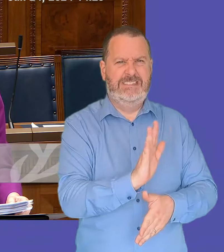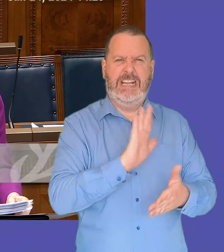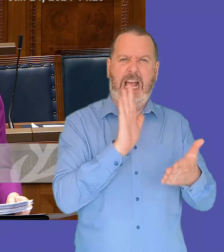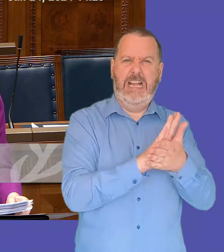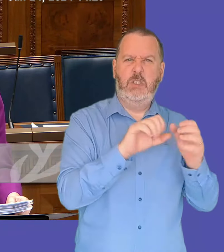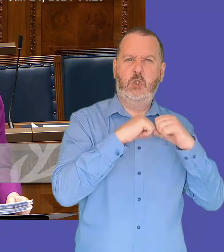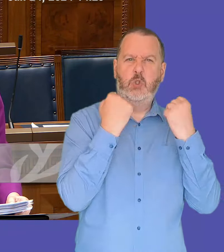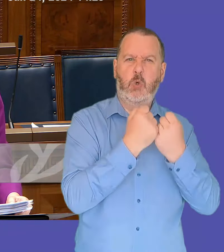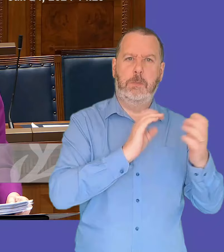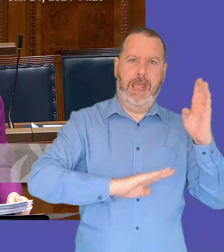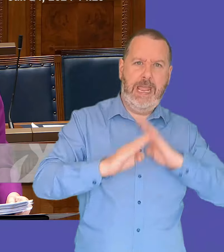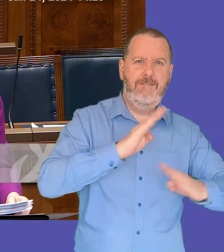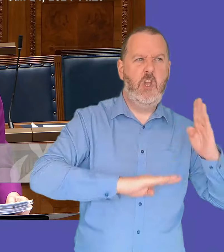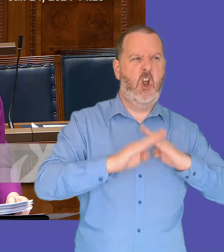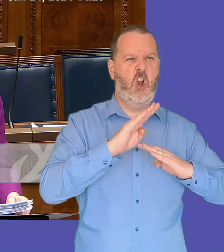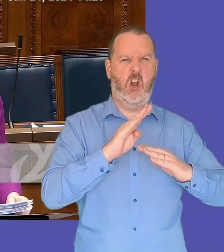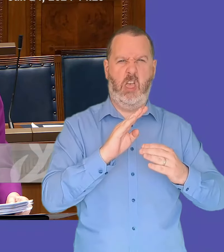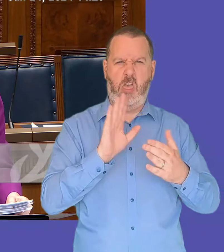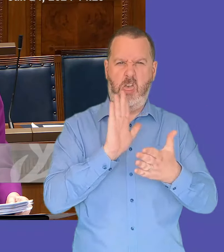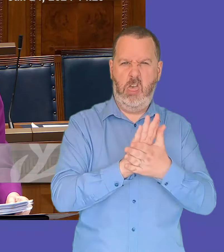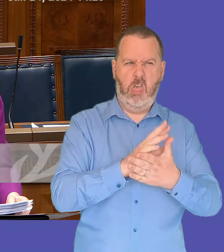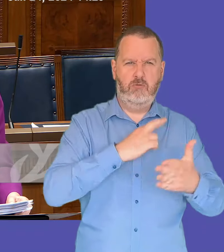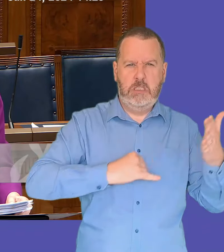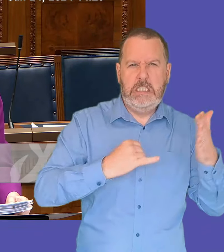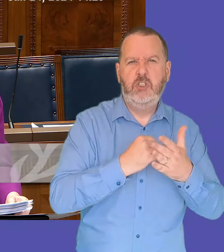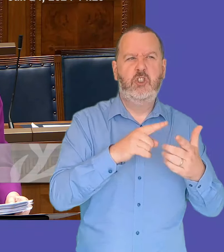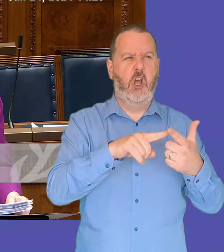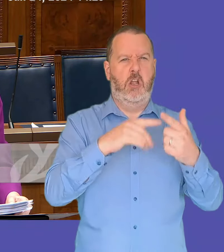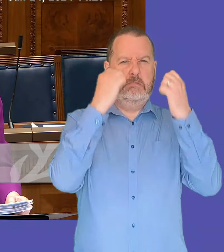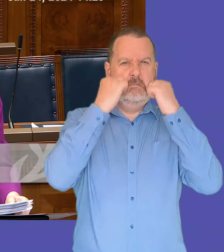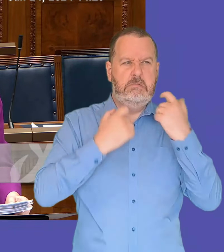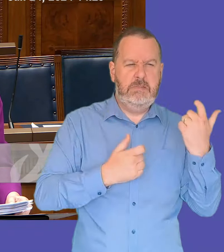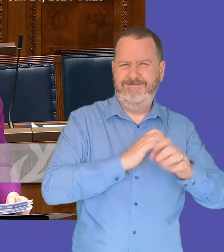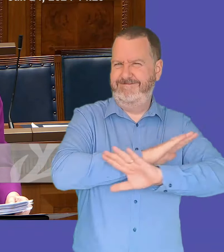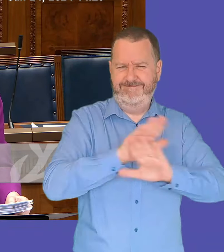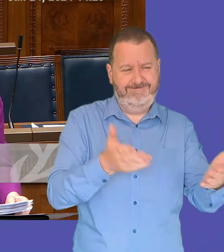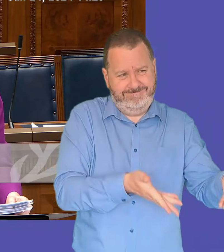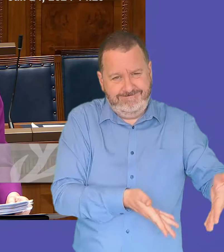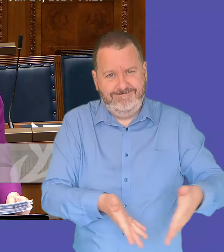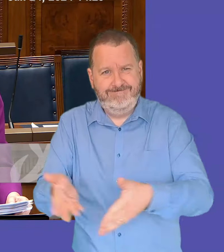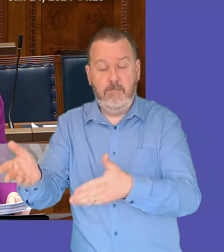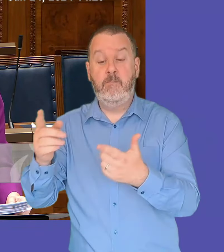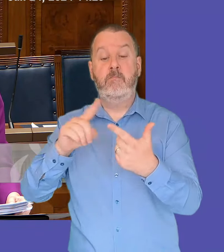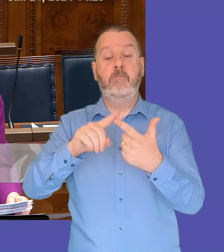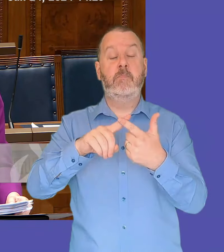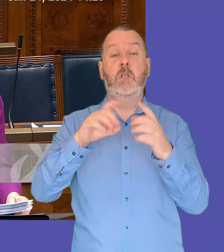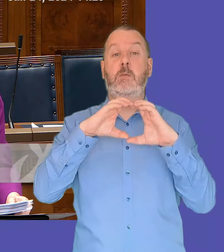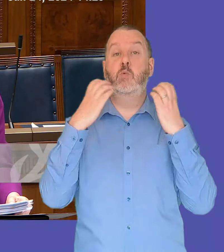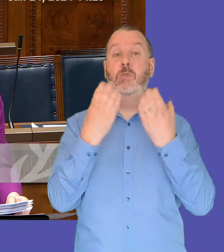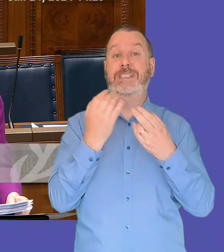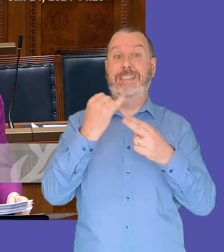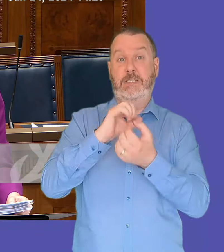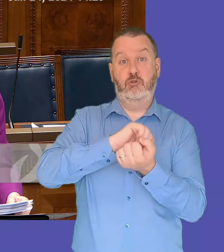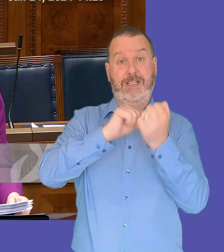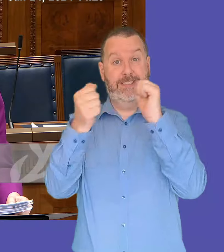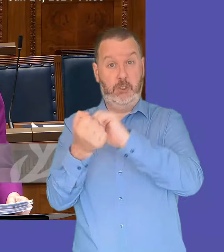sectarianism and recruitment from paramilitary gangs in addition to the communities and transition project which is part of the tackling paramilitary